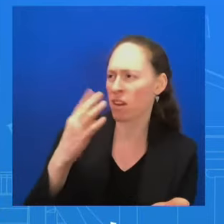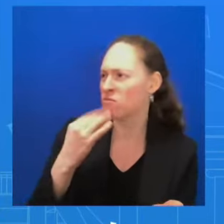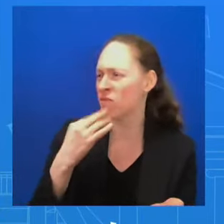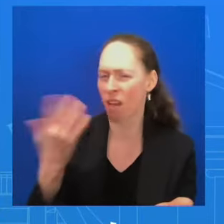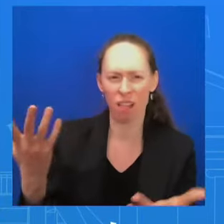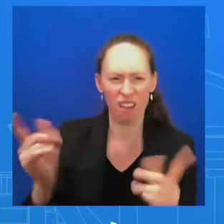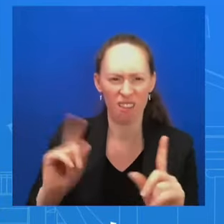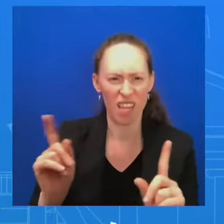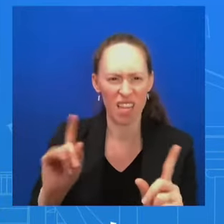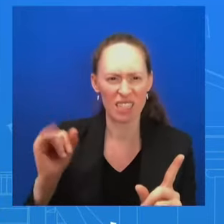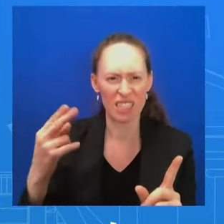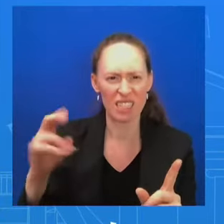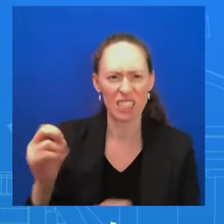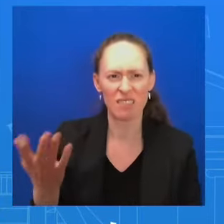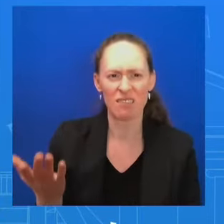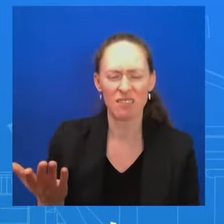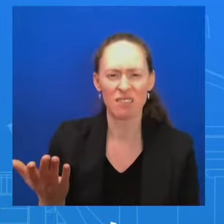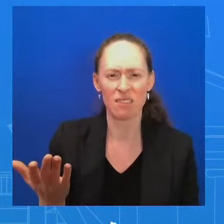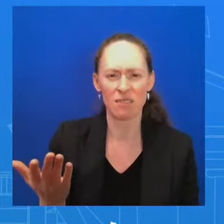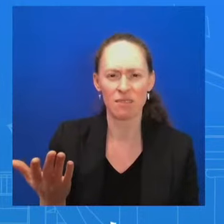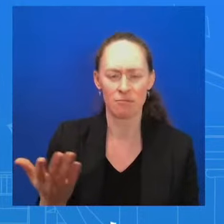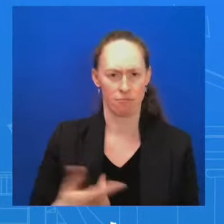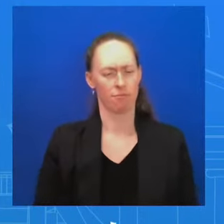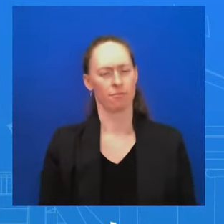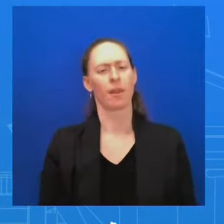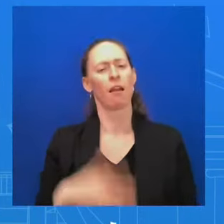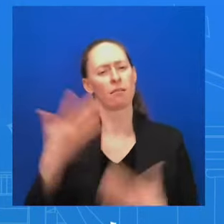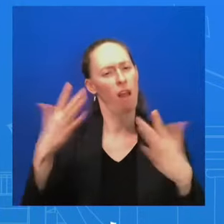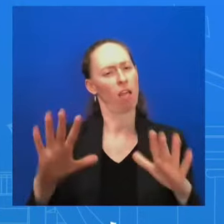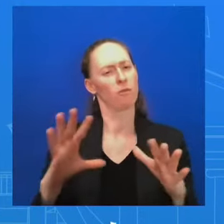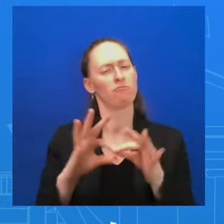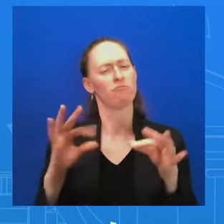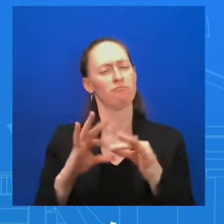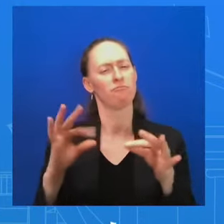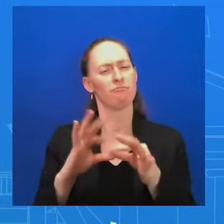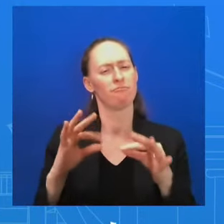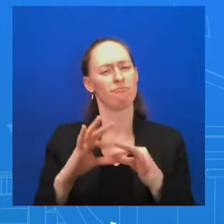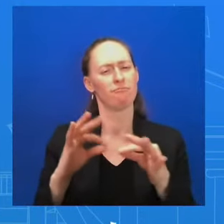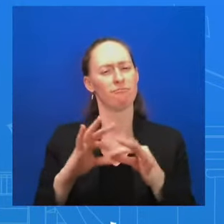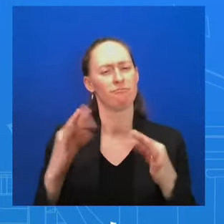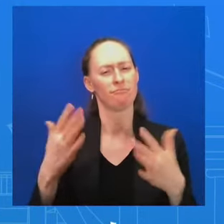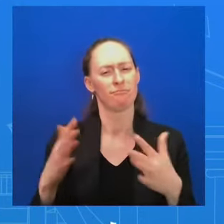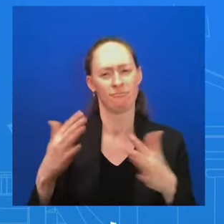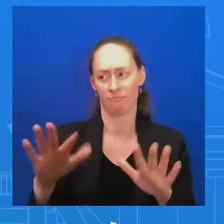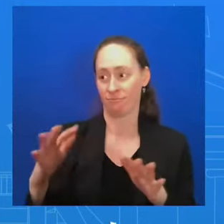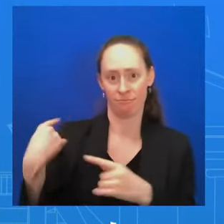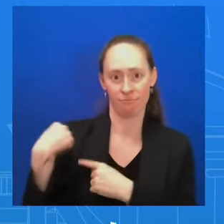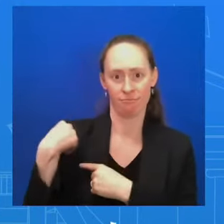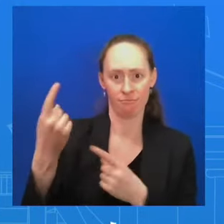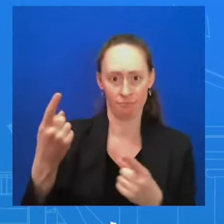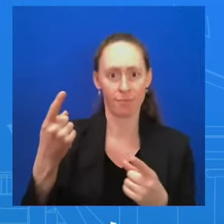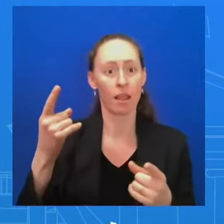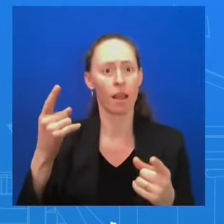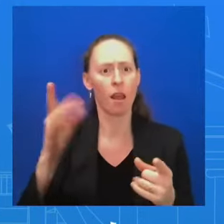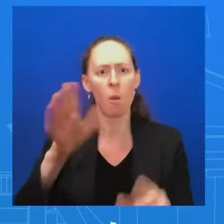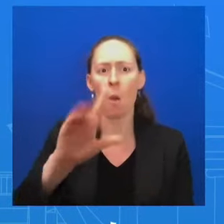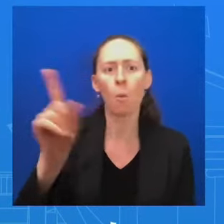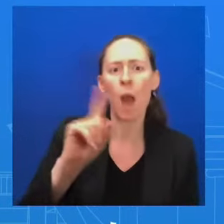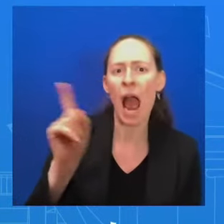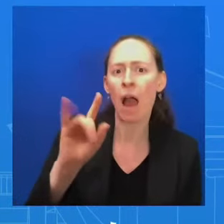this. In private? No, that statement, the last I looked, was public. But where is he? Why isn't he here right now?